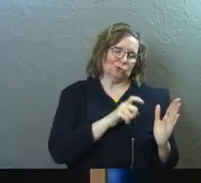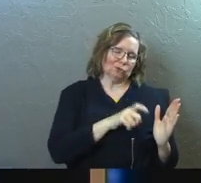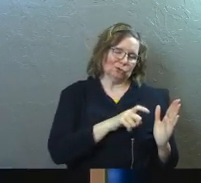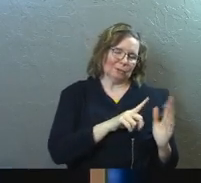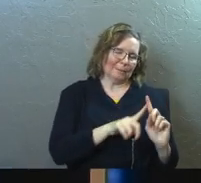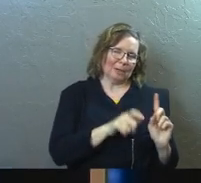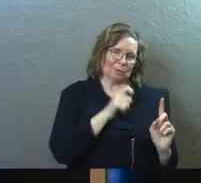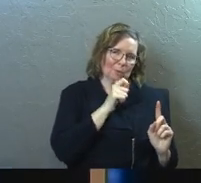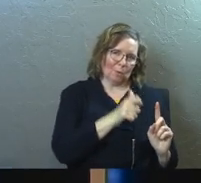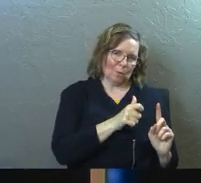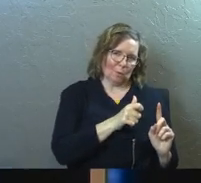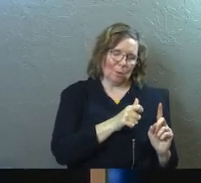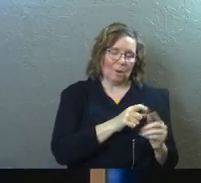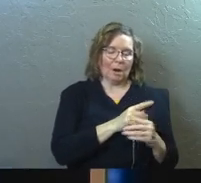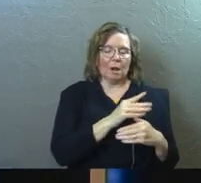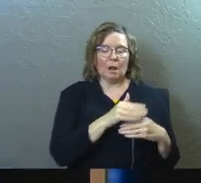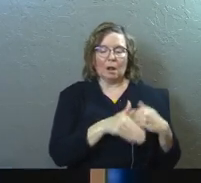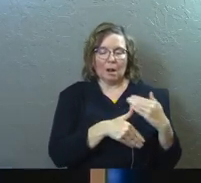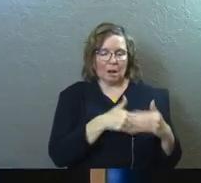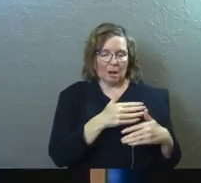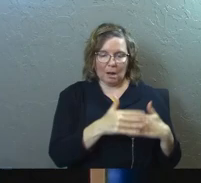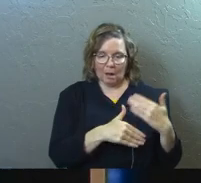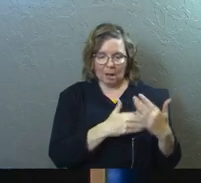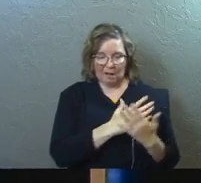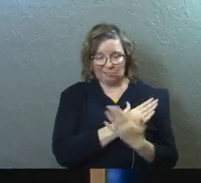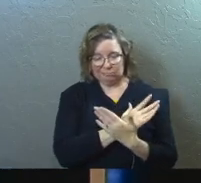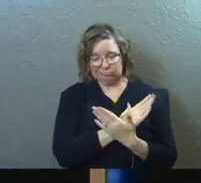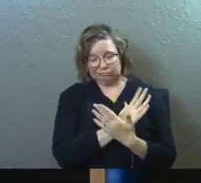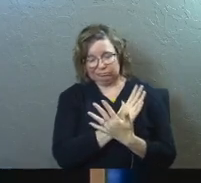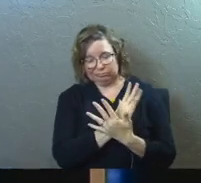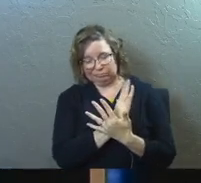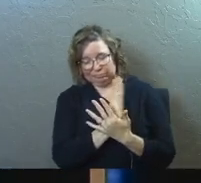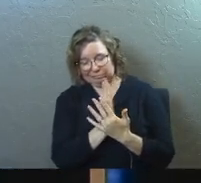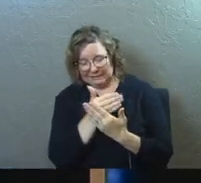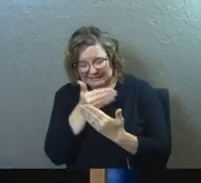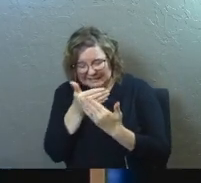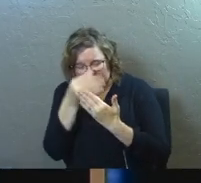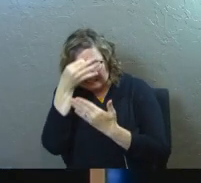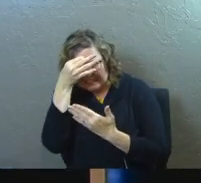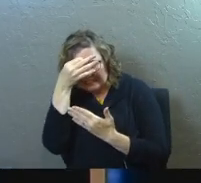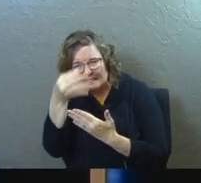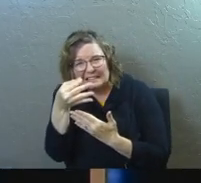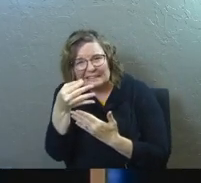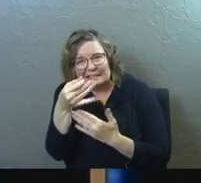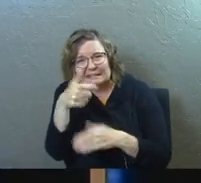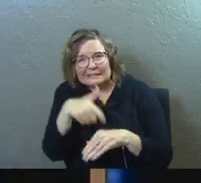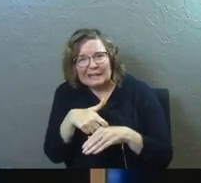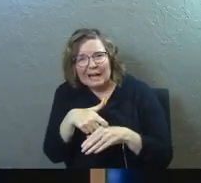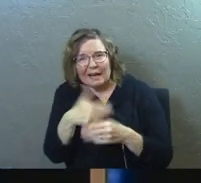And then as the week goes along and we're within like maybe 48 hours of the deadline.